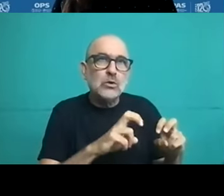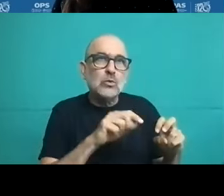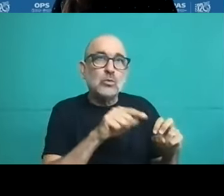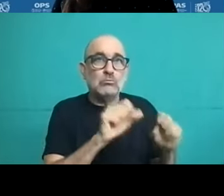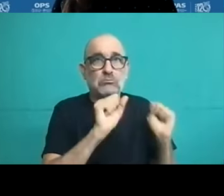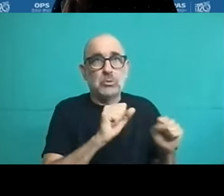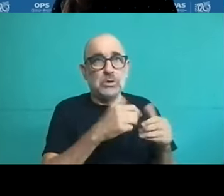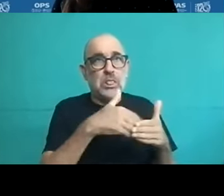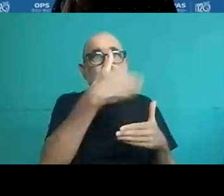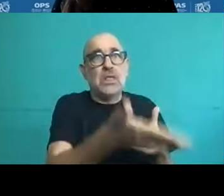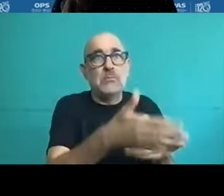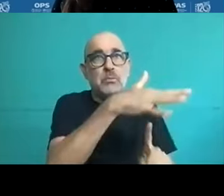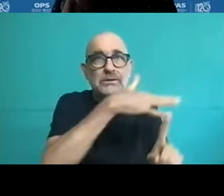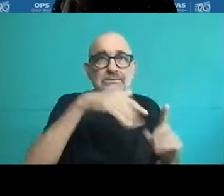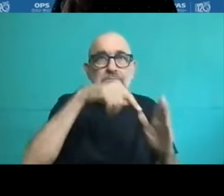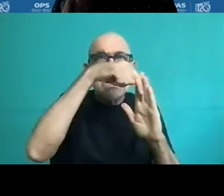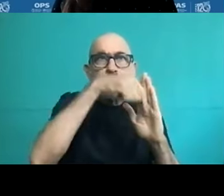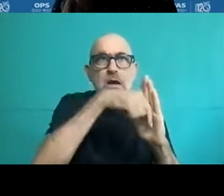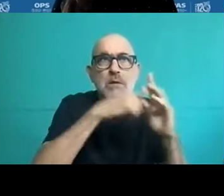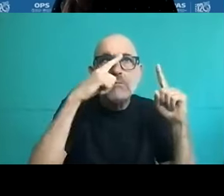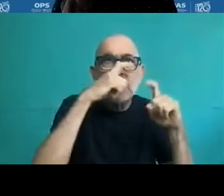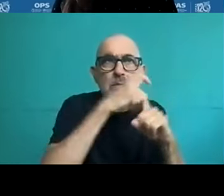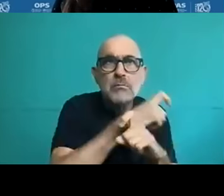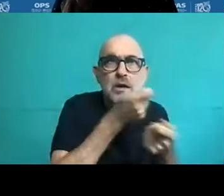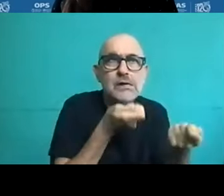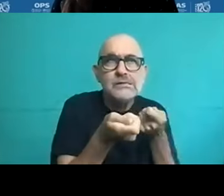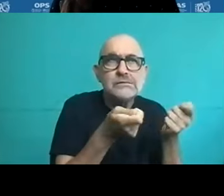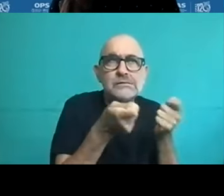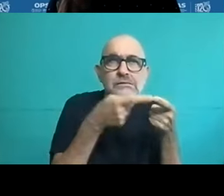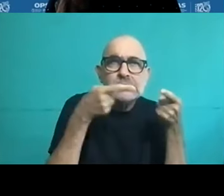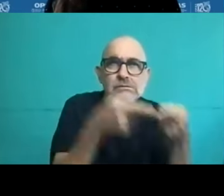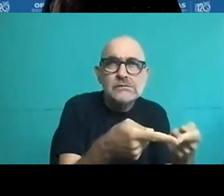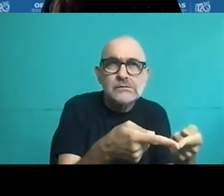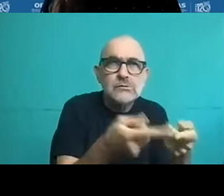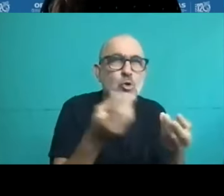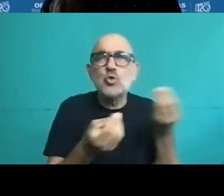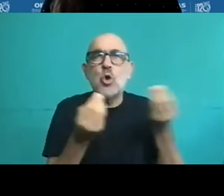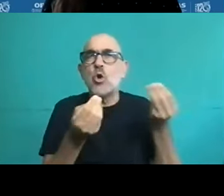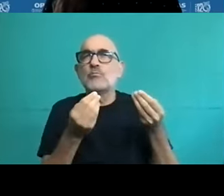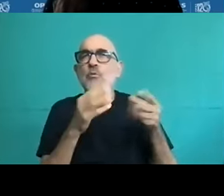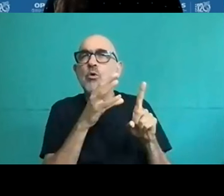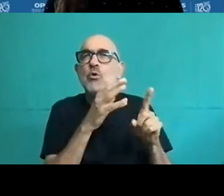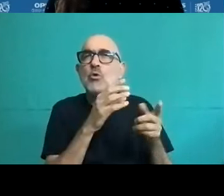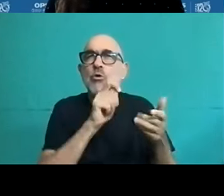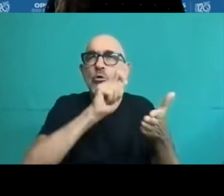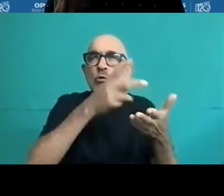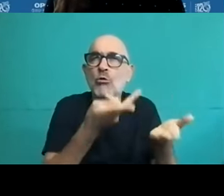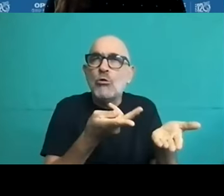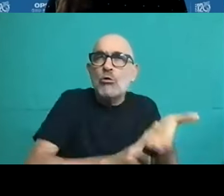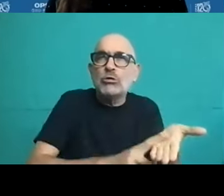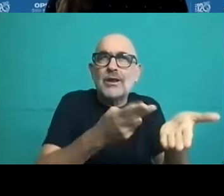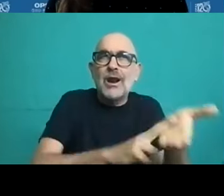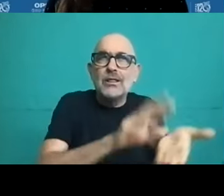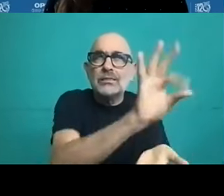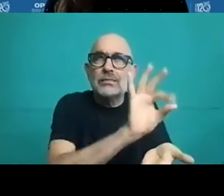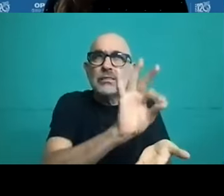payment systems in the private sector that can be a provider of social security or directly a health provider,